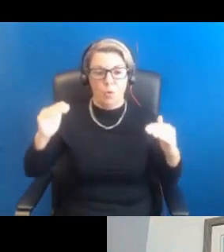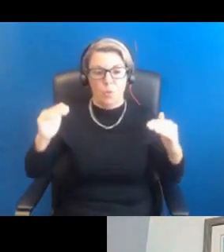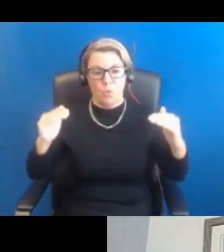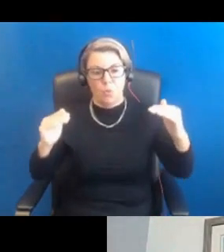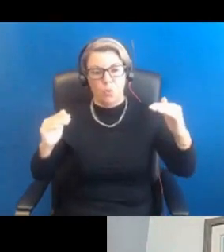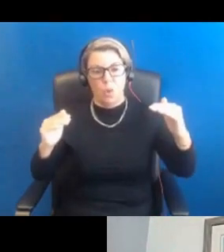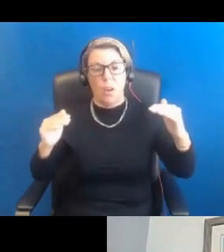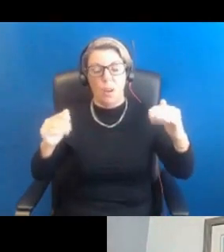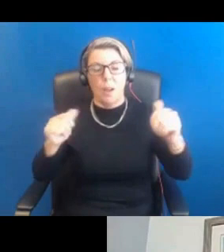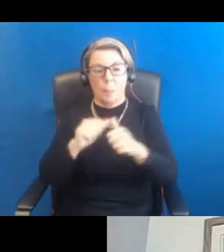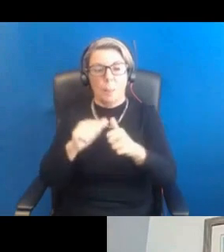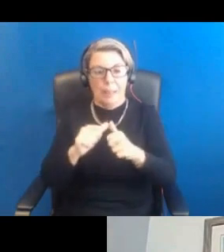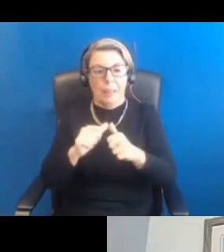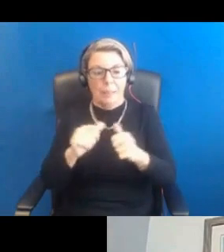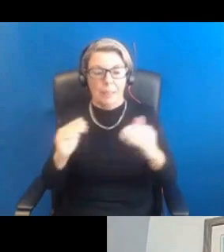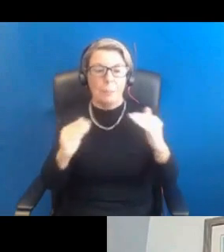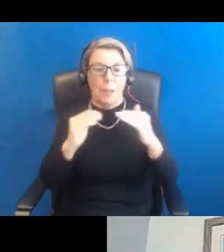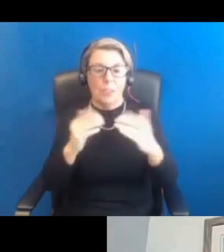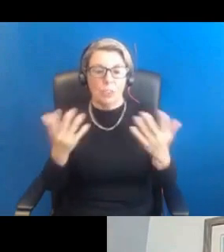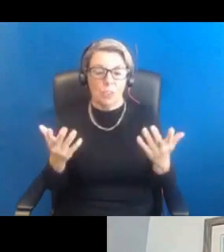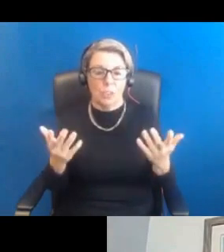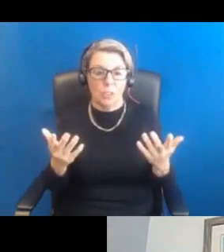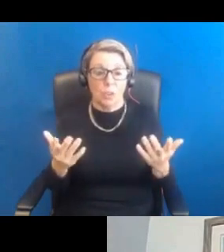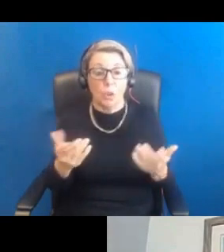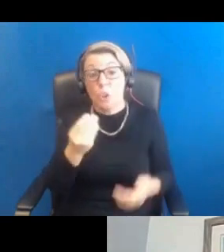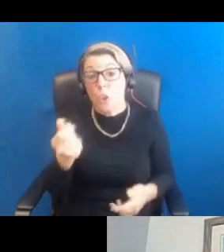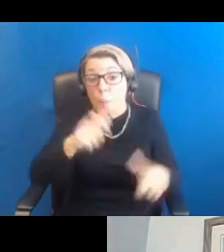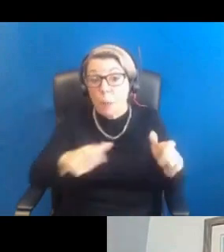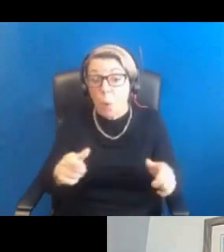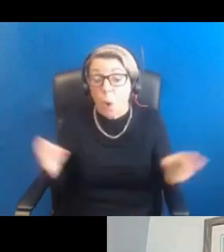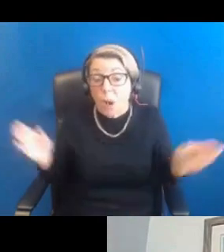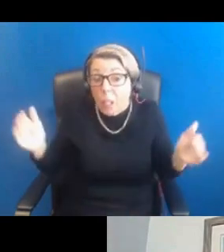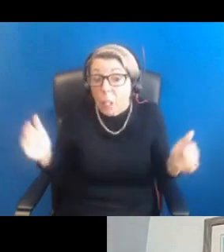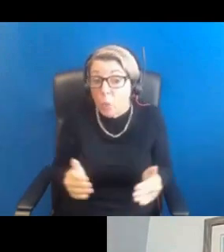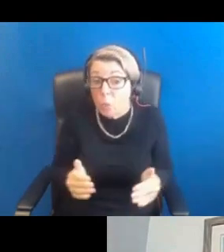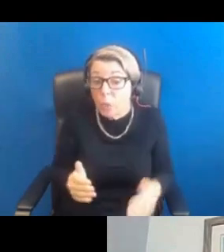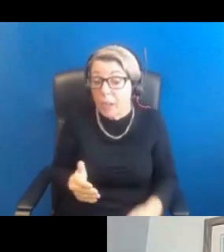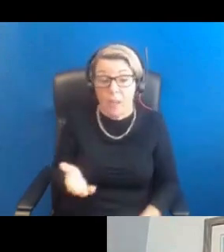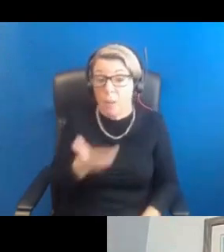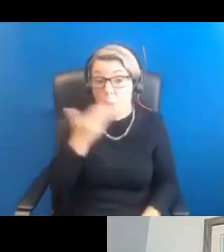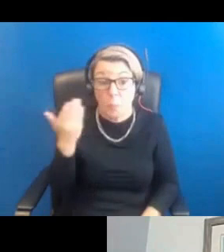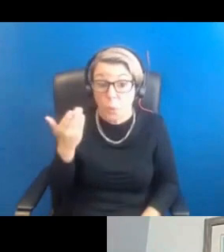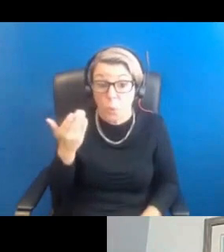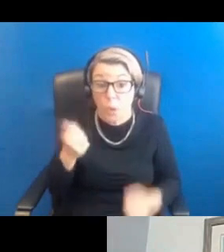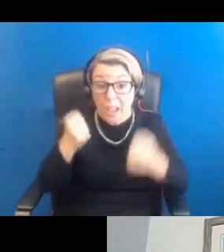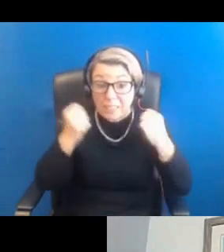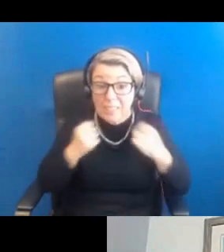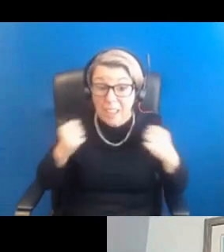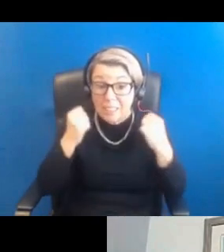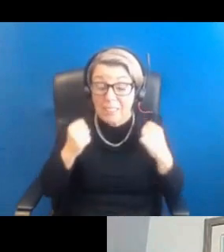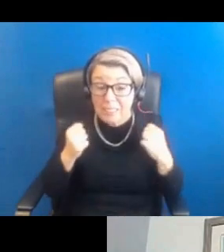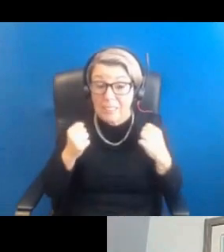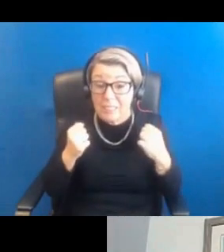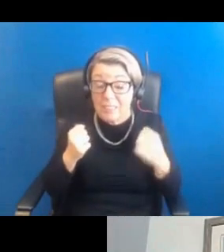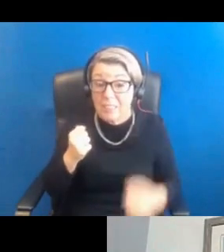people to lose weight, say don't exercise. OK, and that that's they're not that I'm not the same as that, but